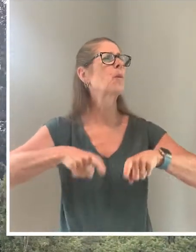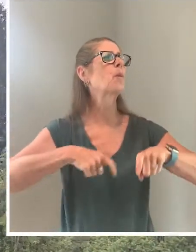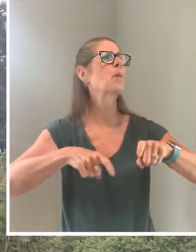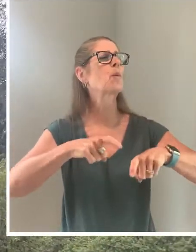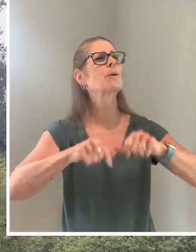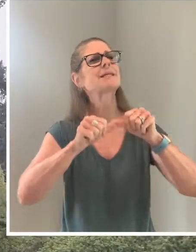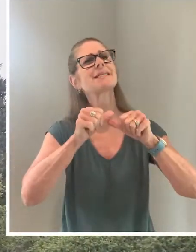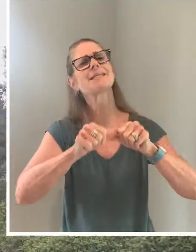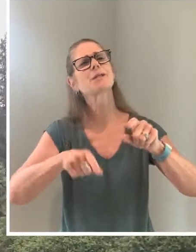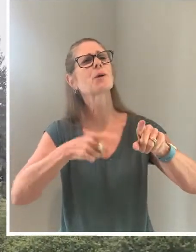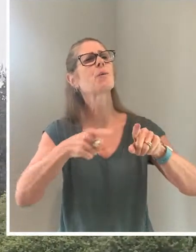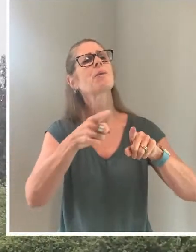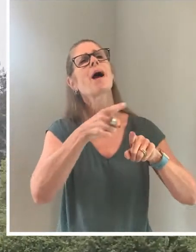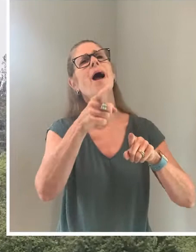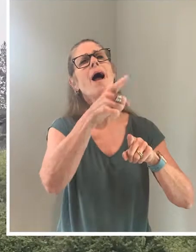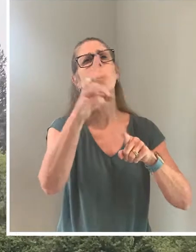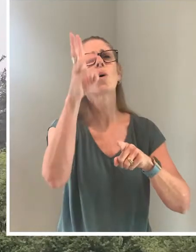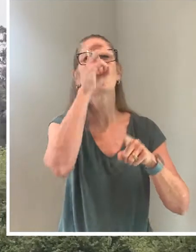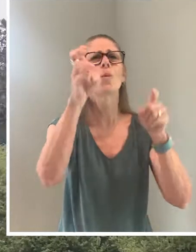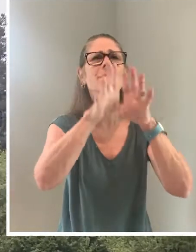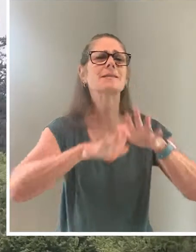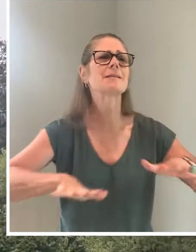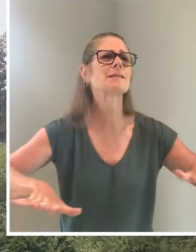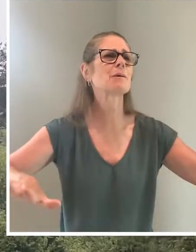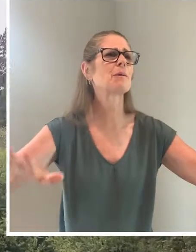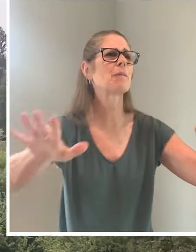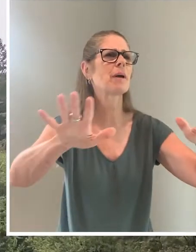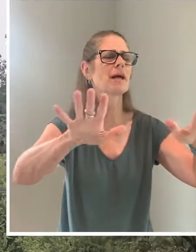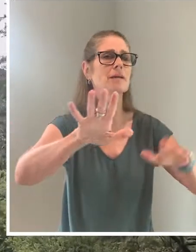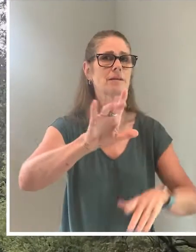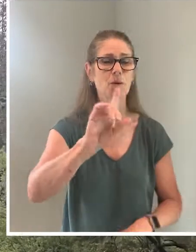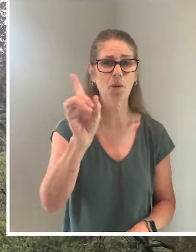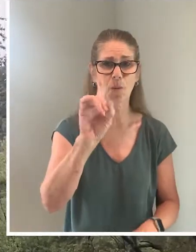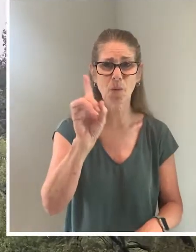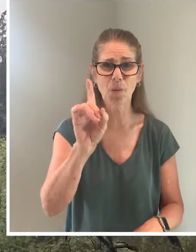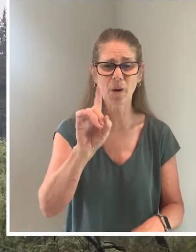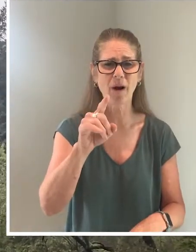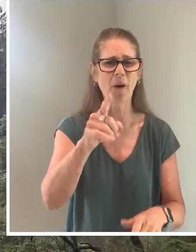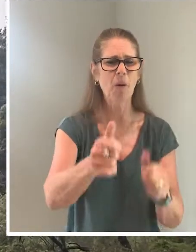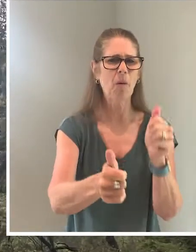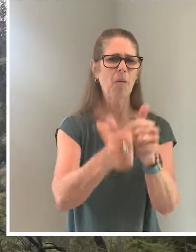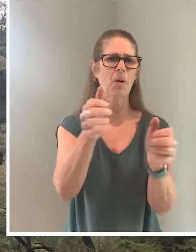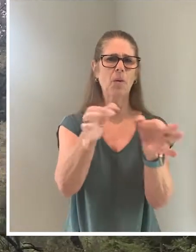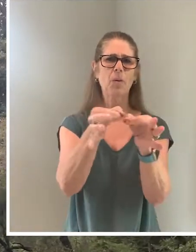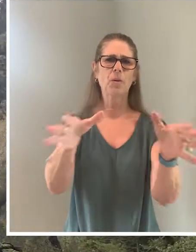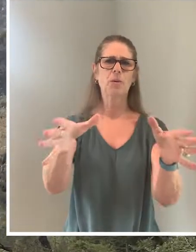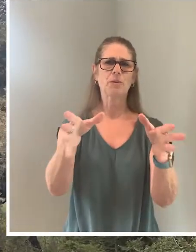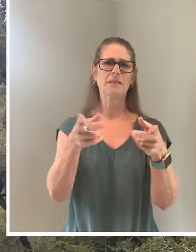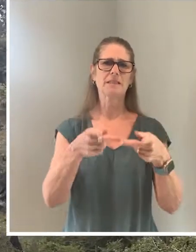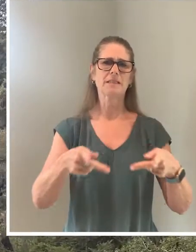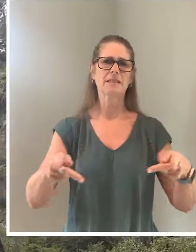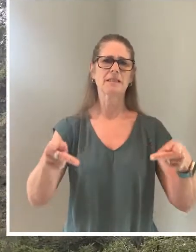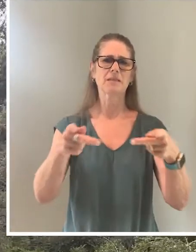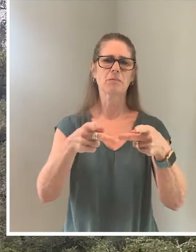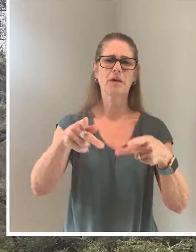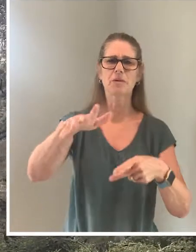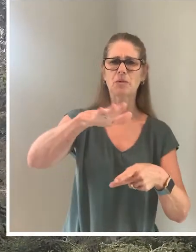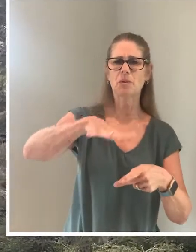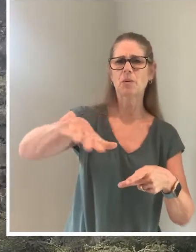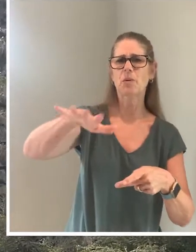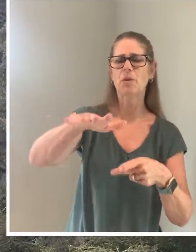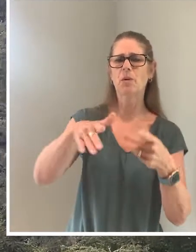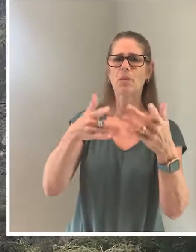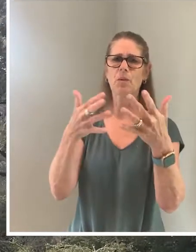grind on for miles across weirdish wild space, headed, I fear, toward a most useless place, the waiting place.